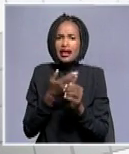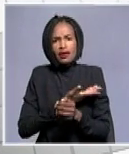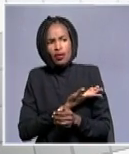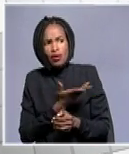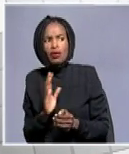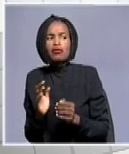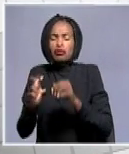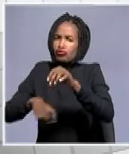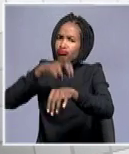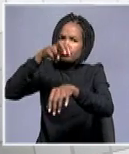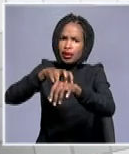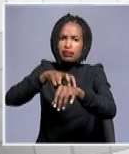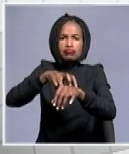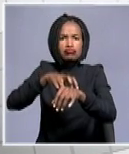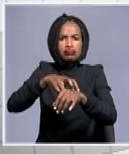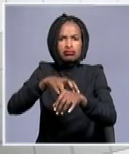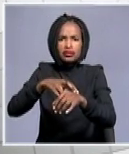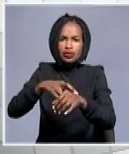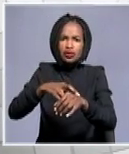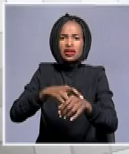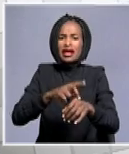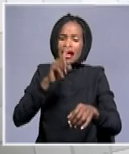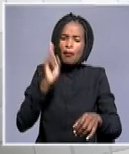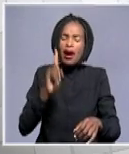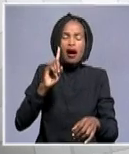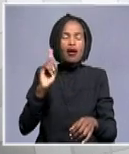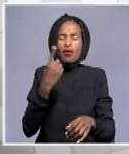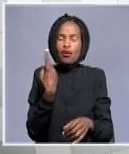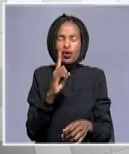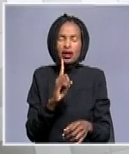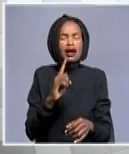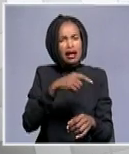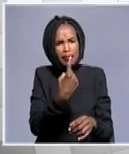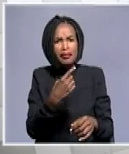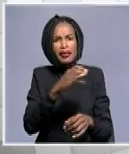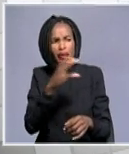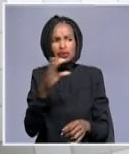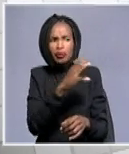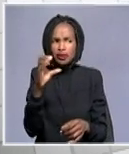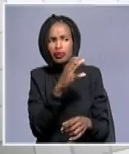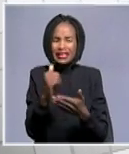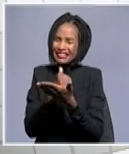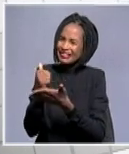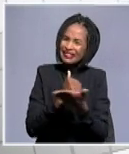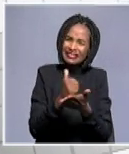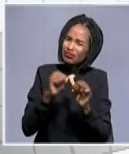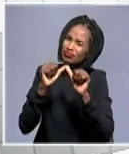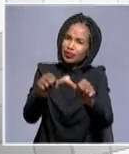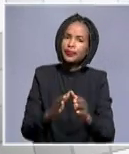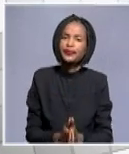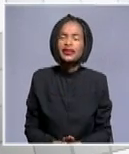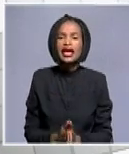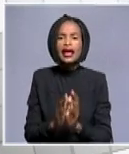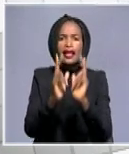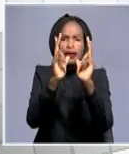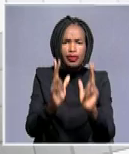this as not a one-off event, Jonas. Lastly, Blanche, did you have an opportunity to speak to some of the participants